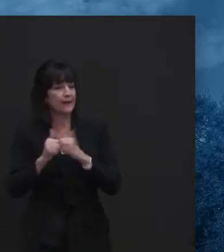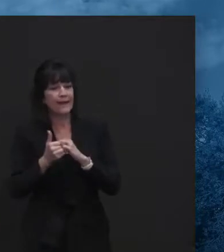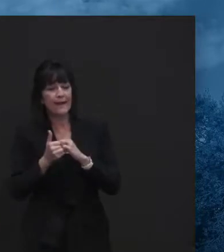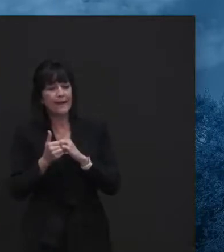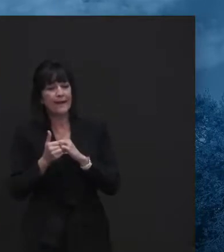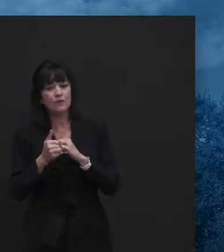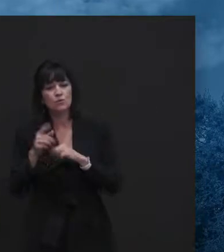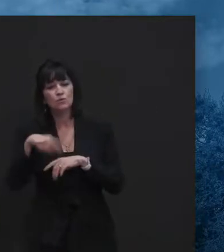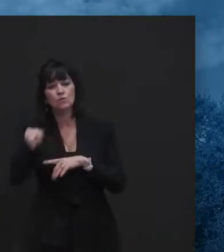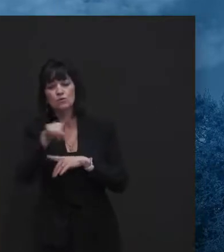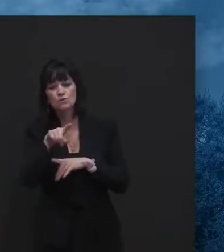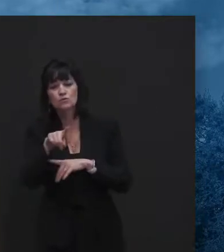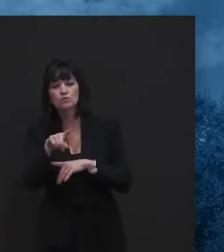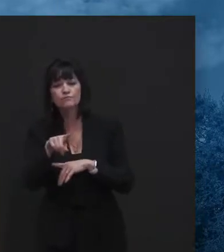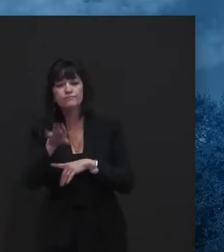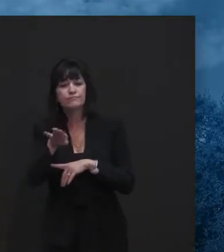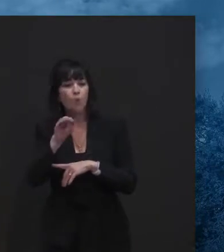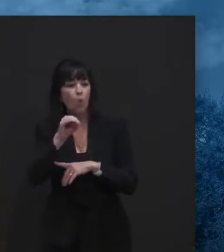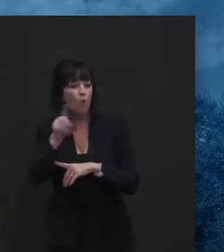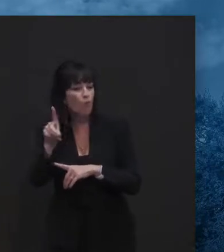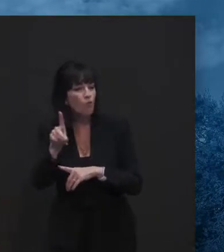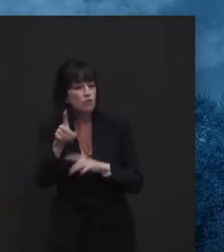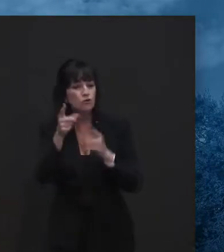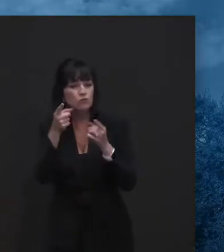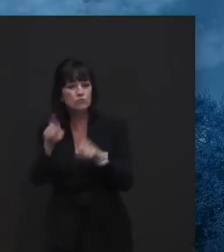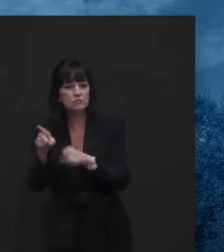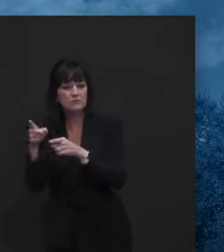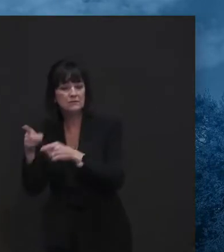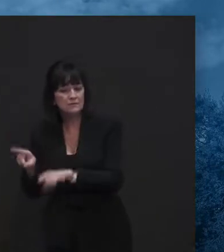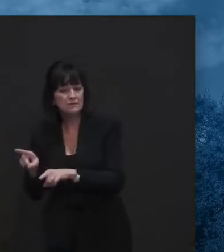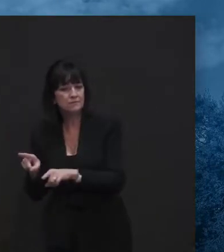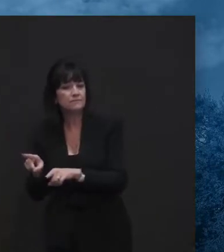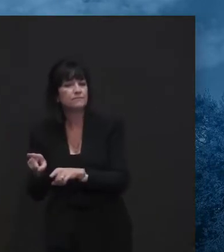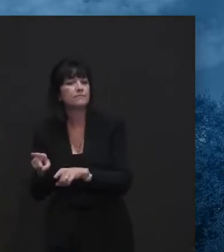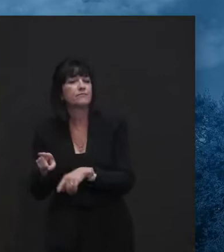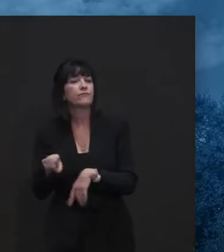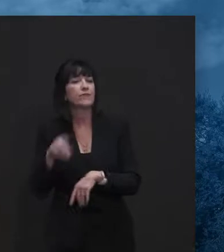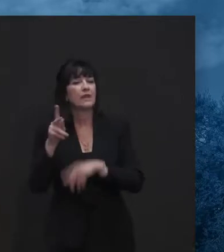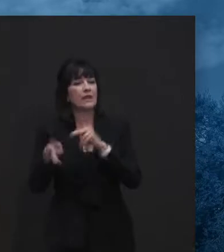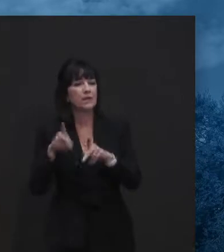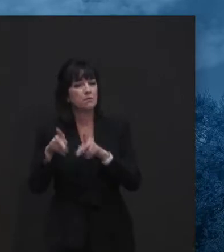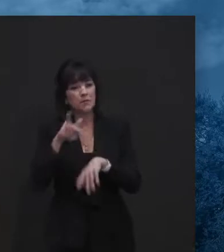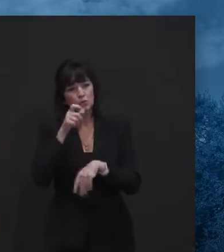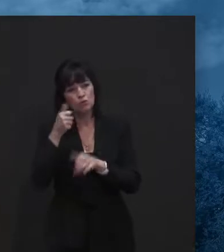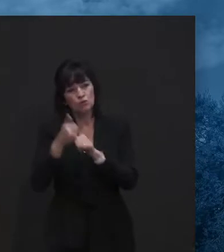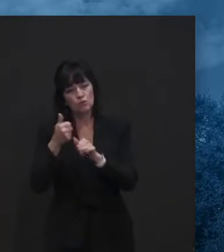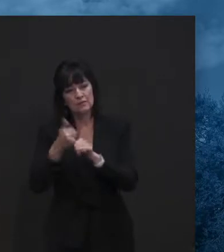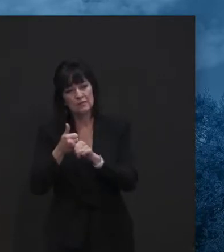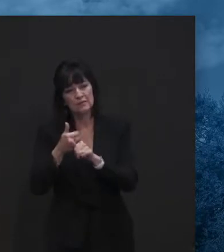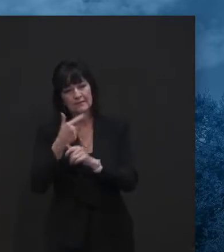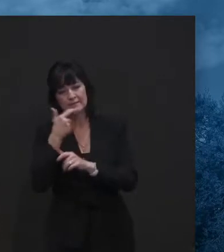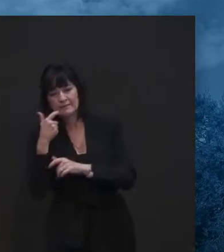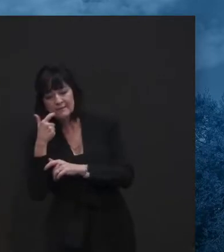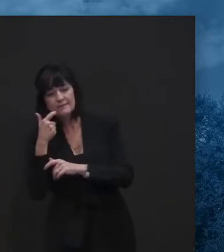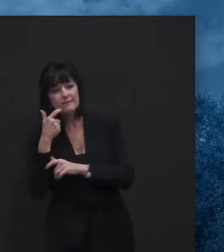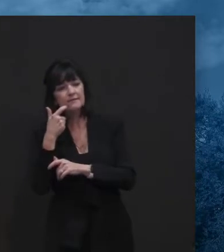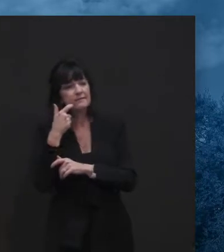uh, uh, and heroin, uh, people were addicted to heroin issues